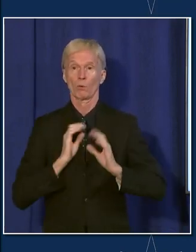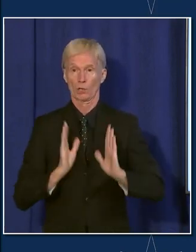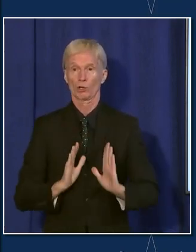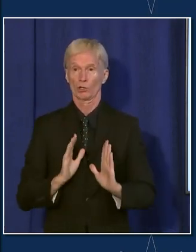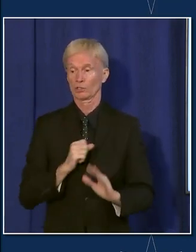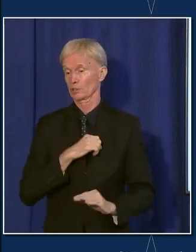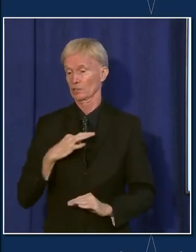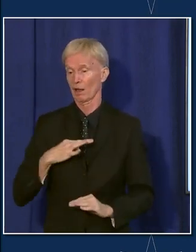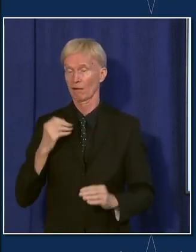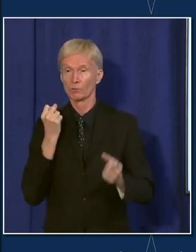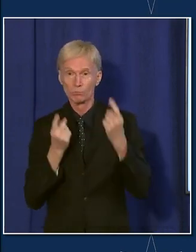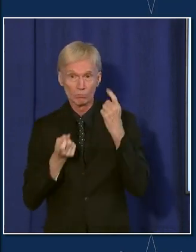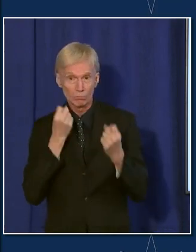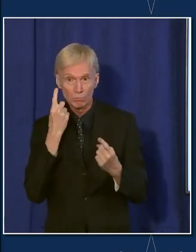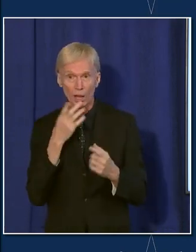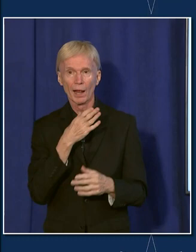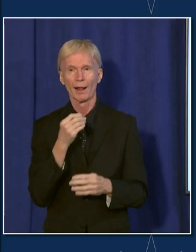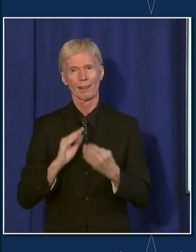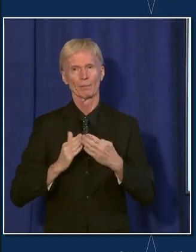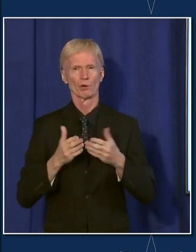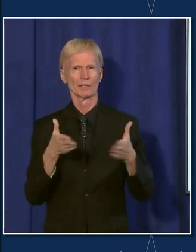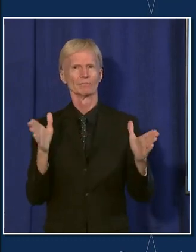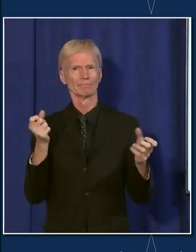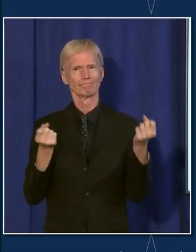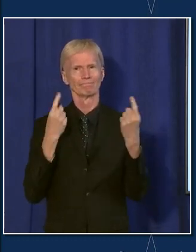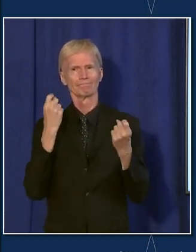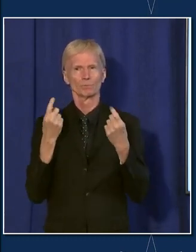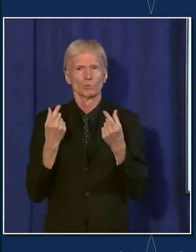can train their staffs and also just the community at large.